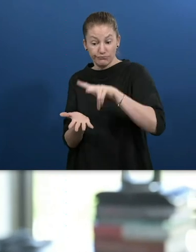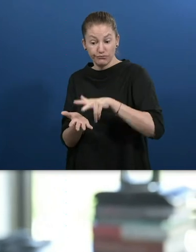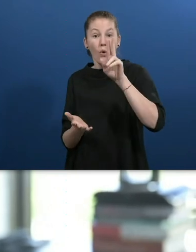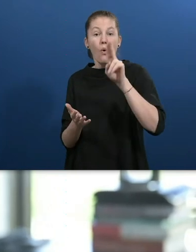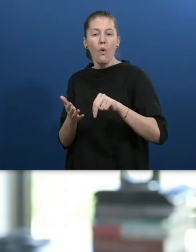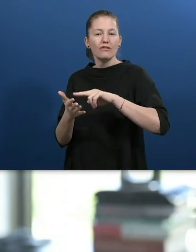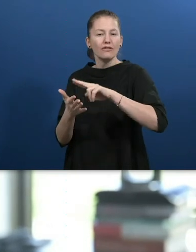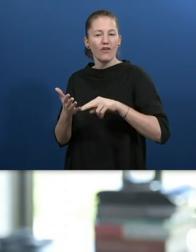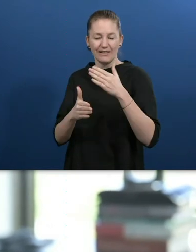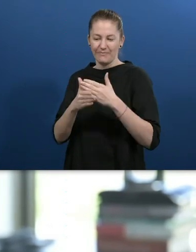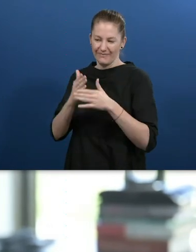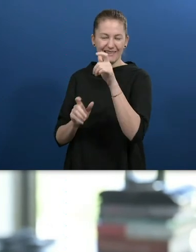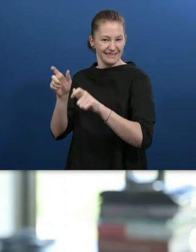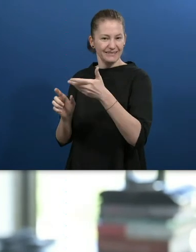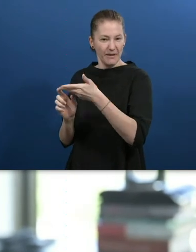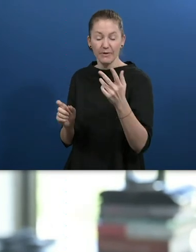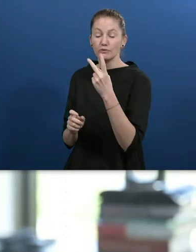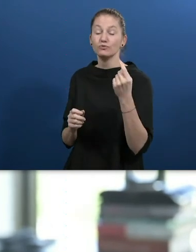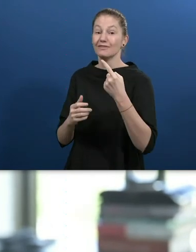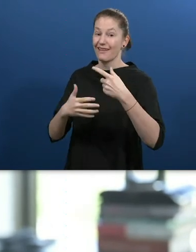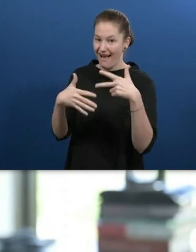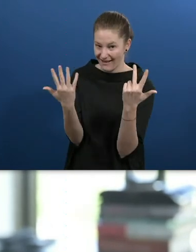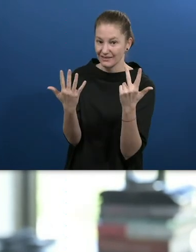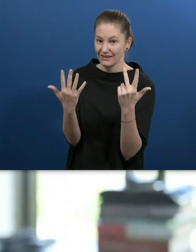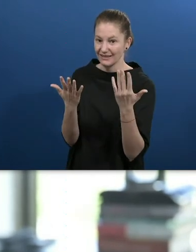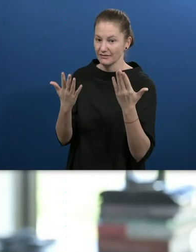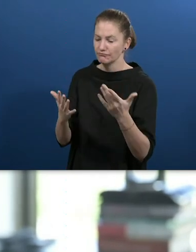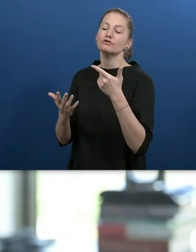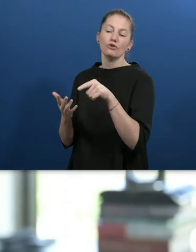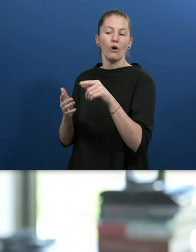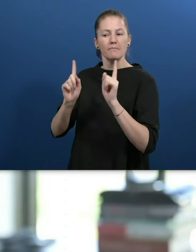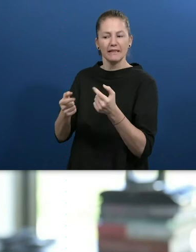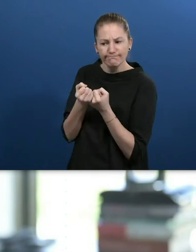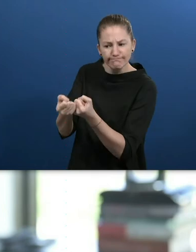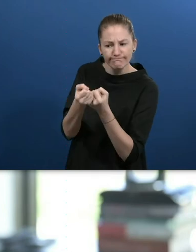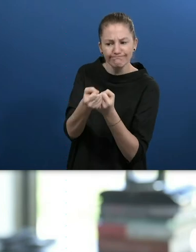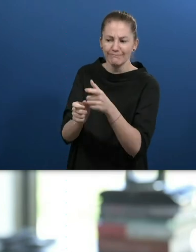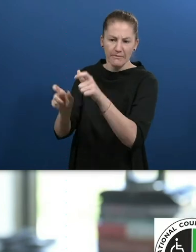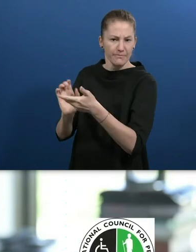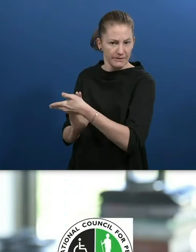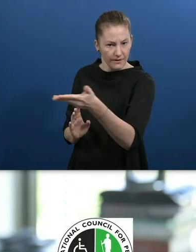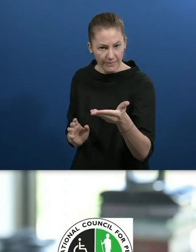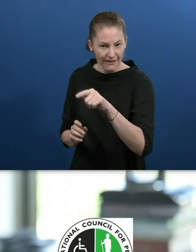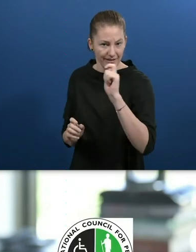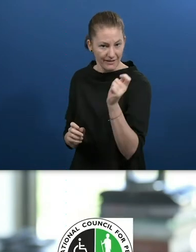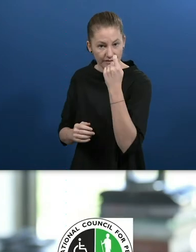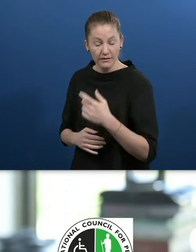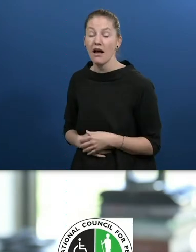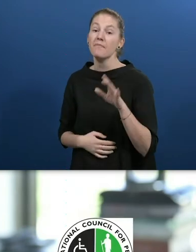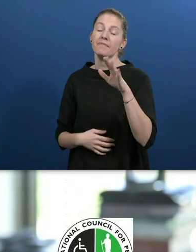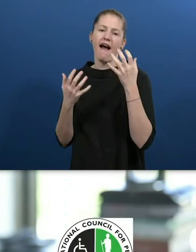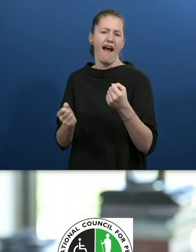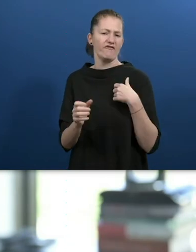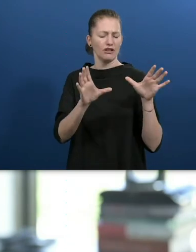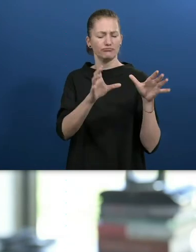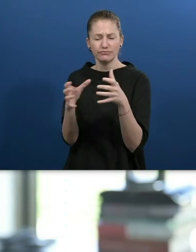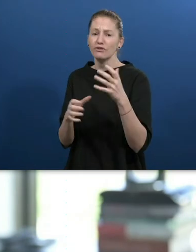persons with disability are supported by different structures in Kenya. We have the government, which is the National Council of Persons